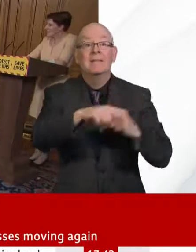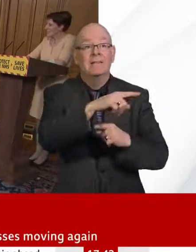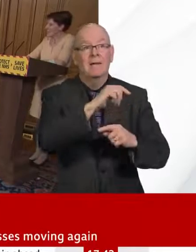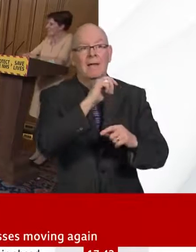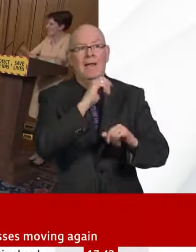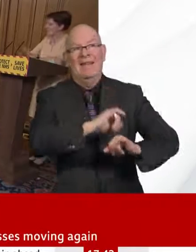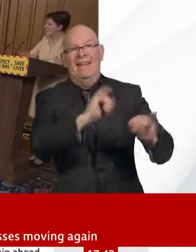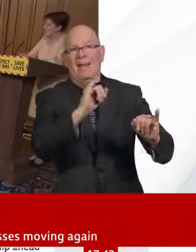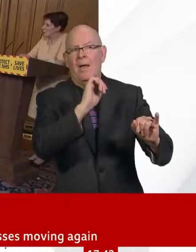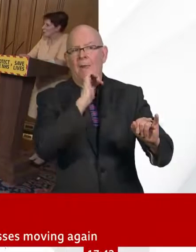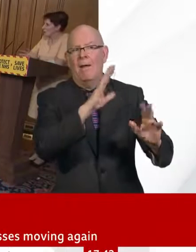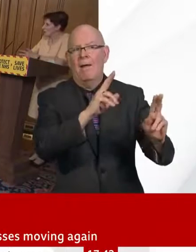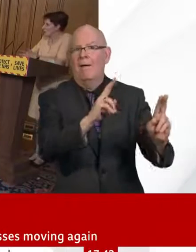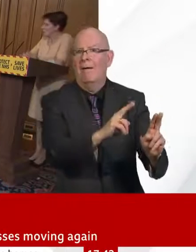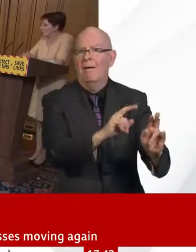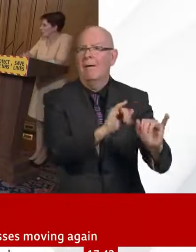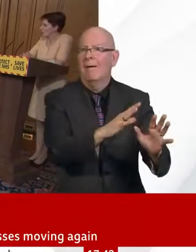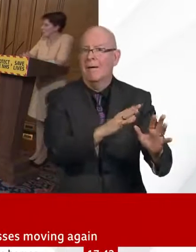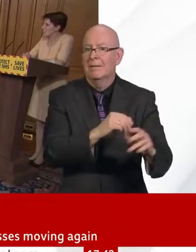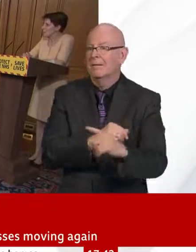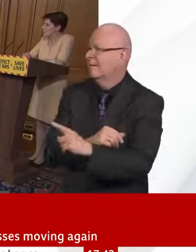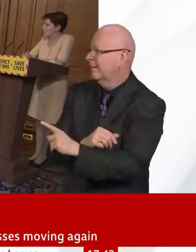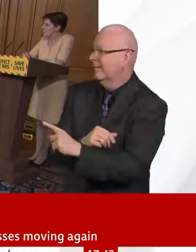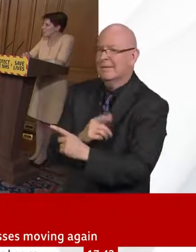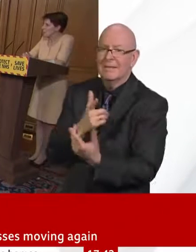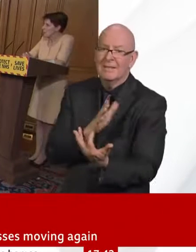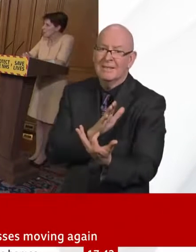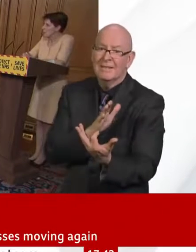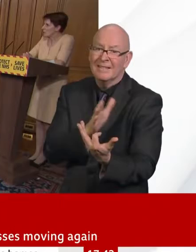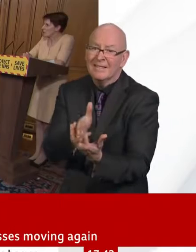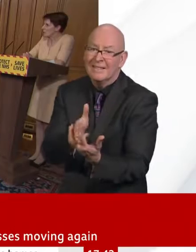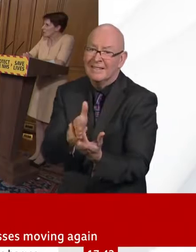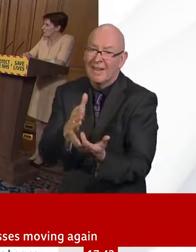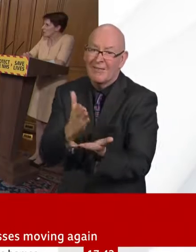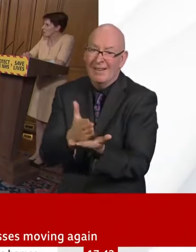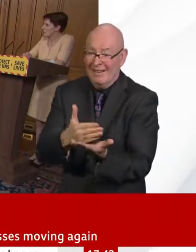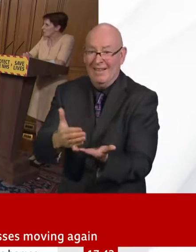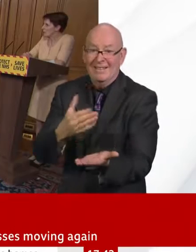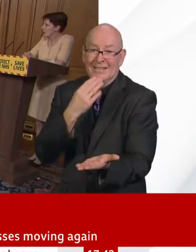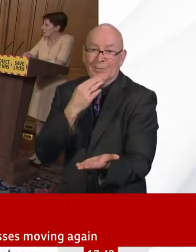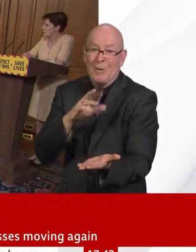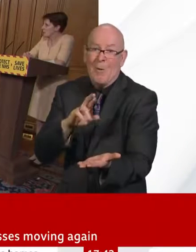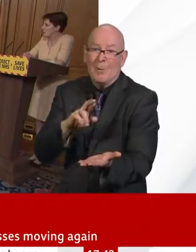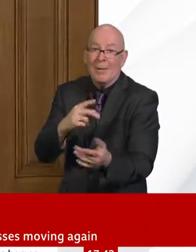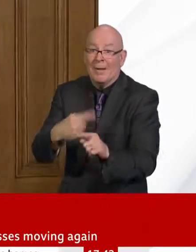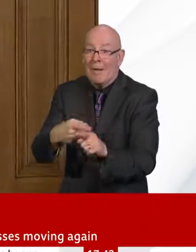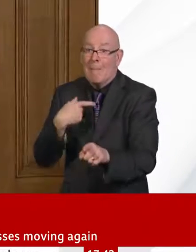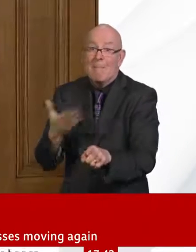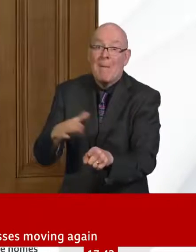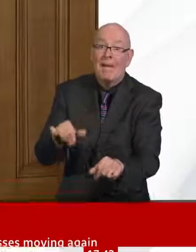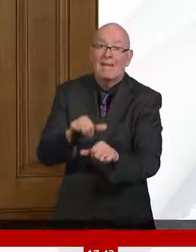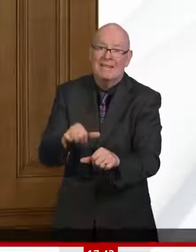Yes. So it's a very good question, and I'm sure it will be asked many times. To me, it seems as if my